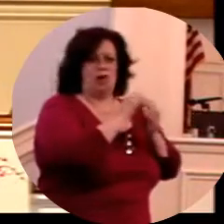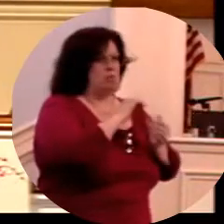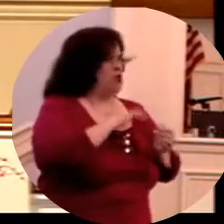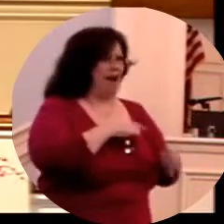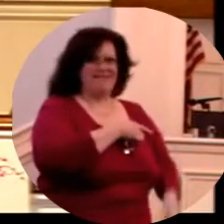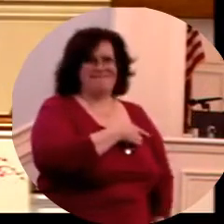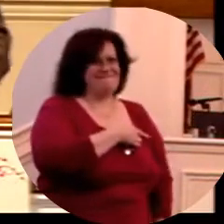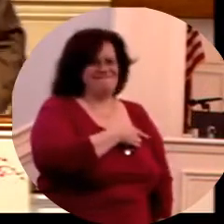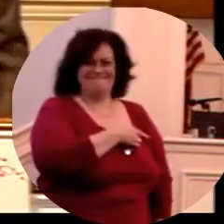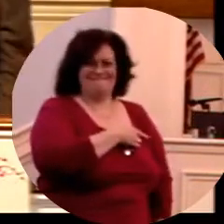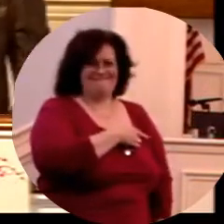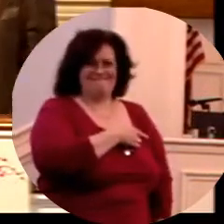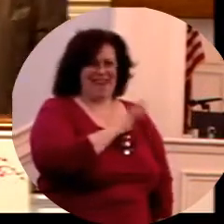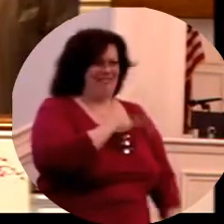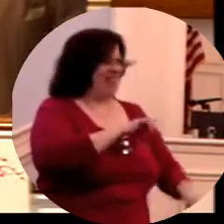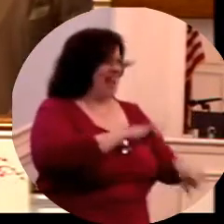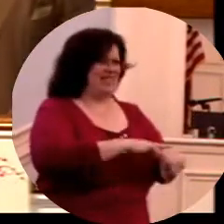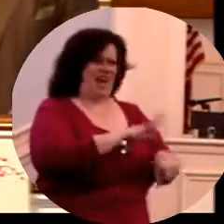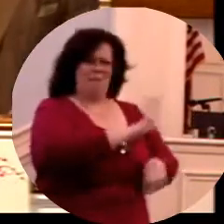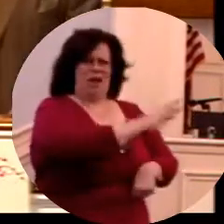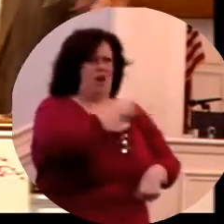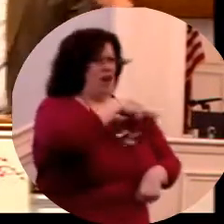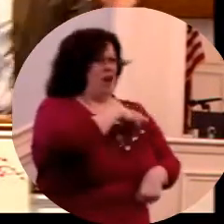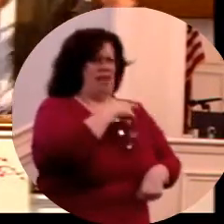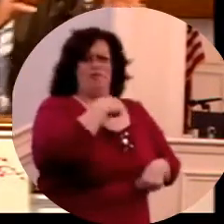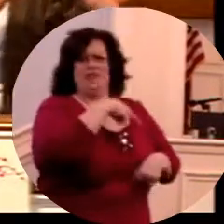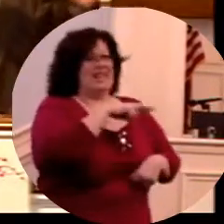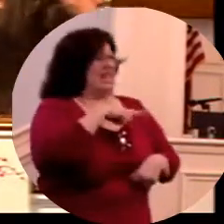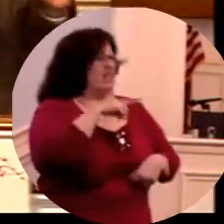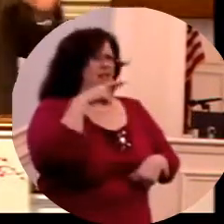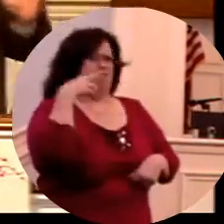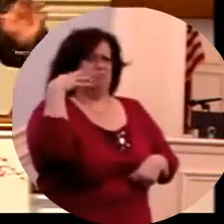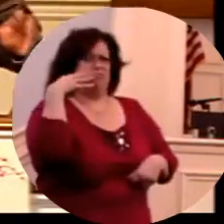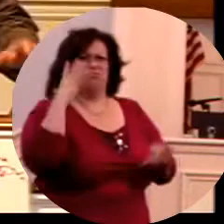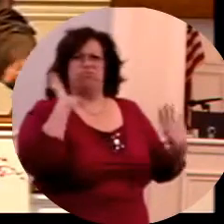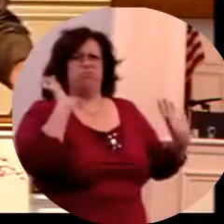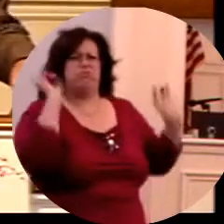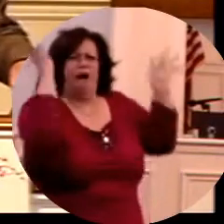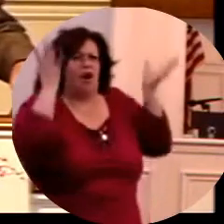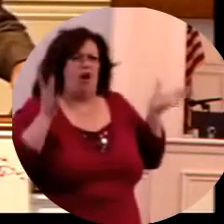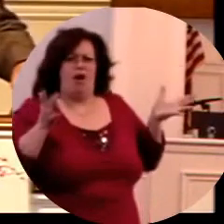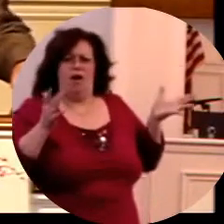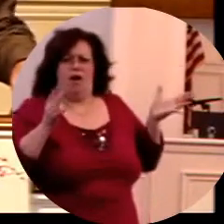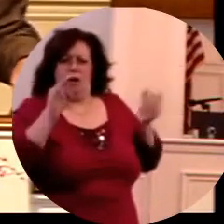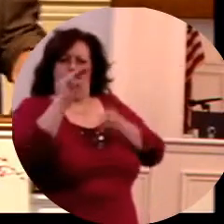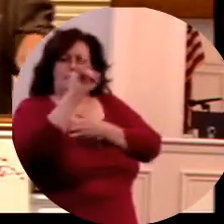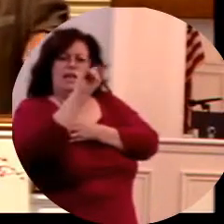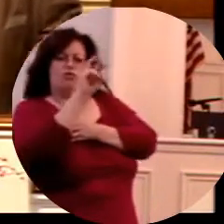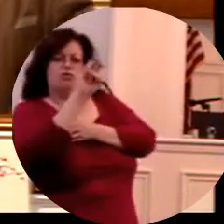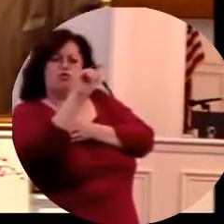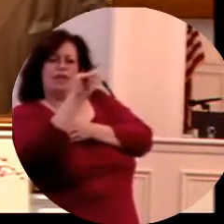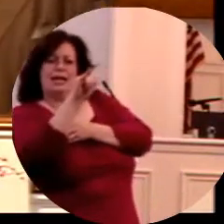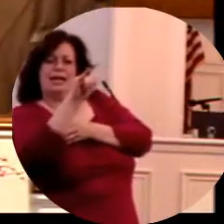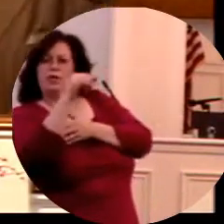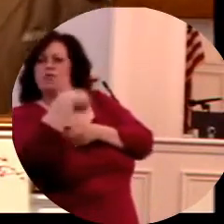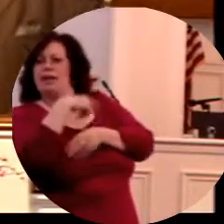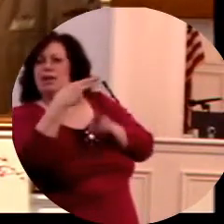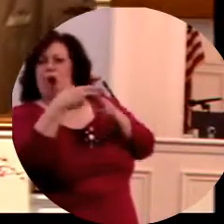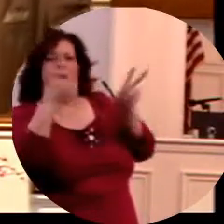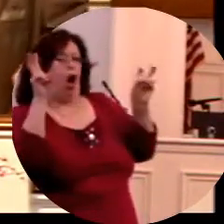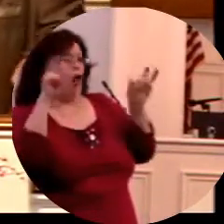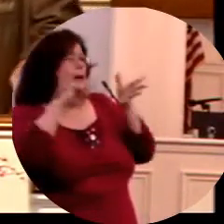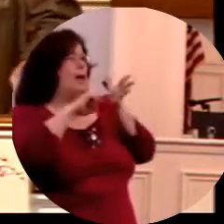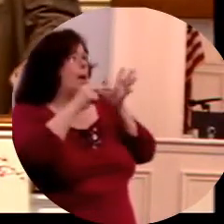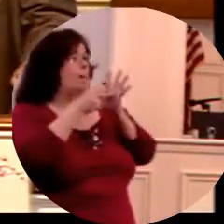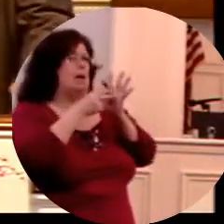all of that part of the world at that time. I wish I had time to go back and teach you about the mystery religions that originated there